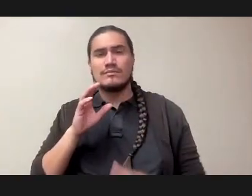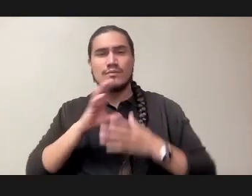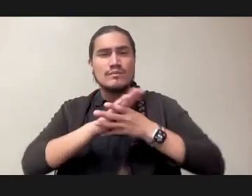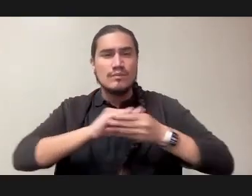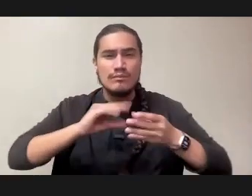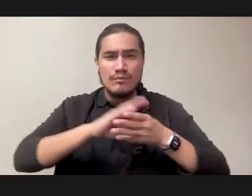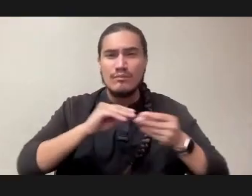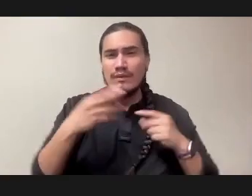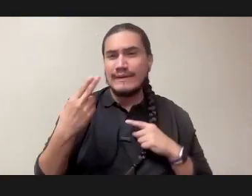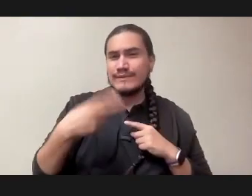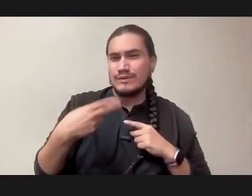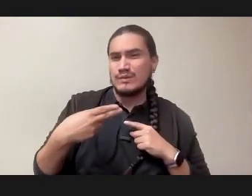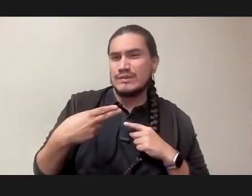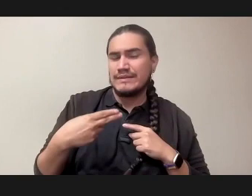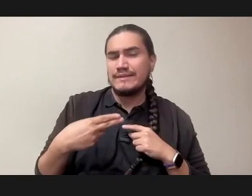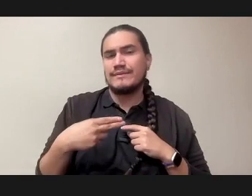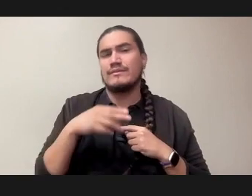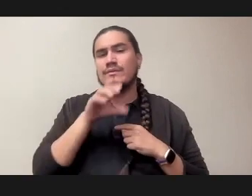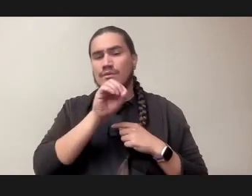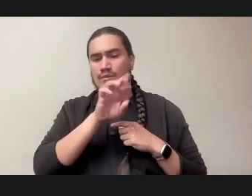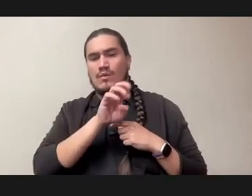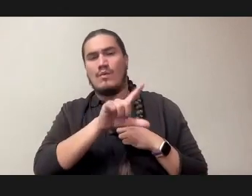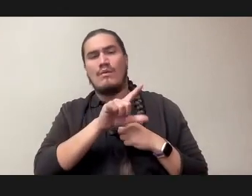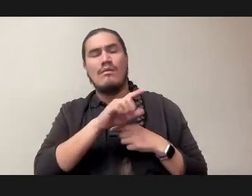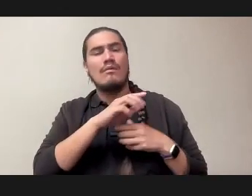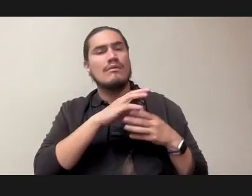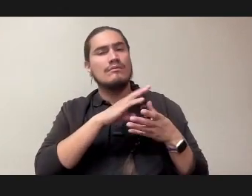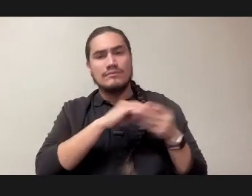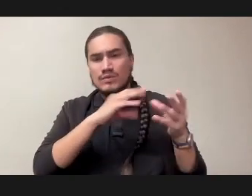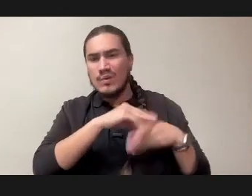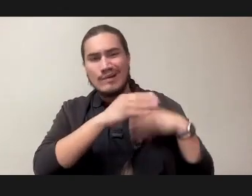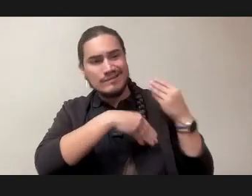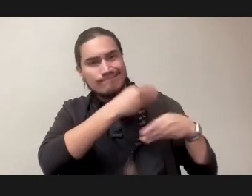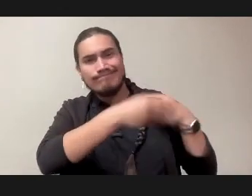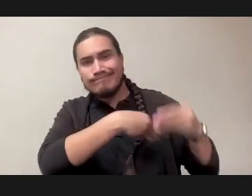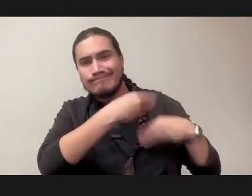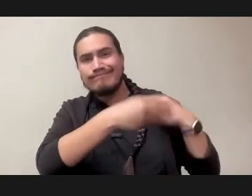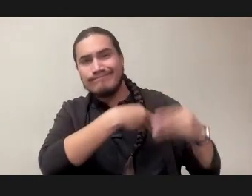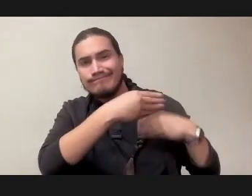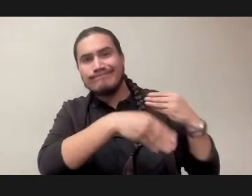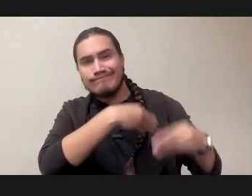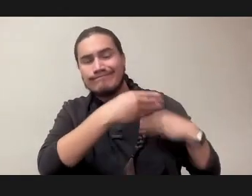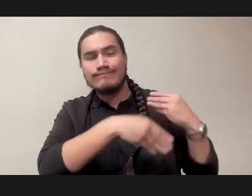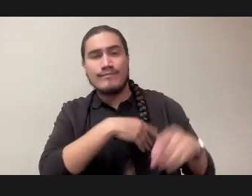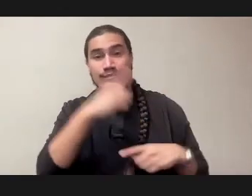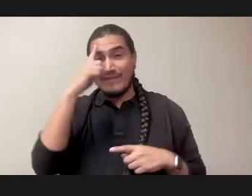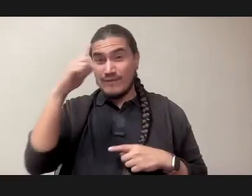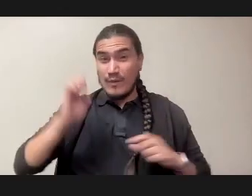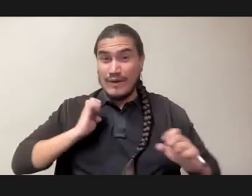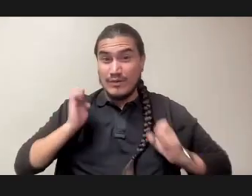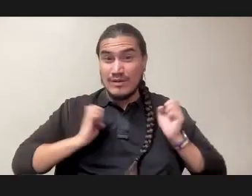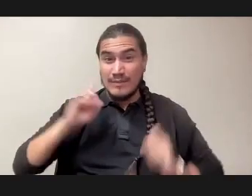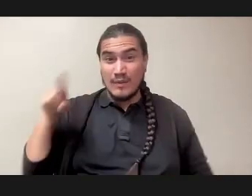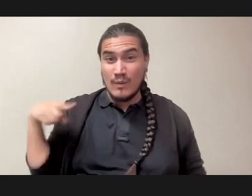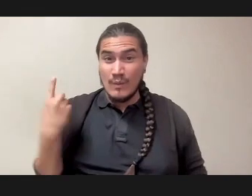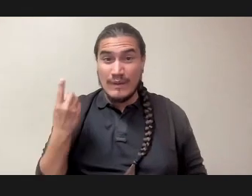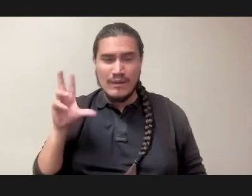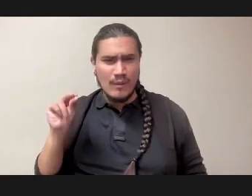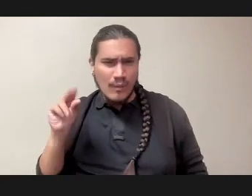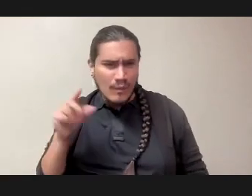you know, from, you know, stories that just get handed down, and handed down, not strictly for entertainment, but there's a lot of knowledge,